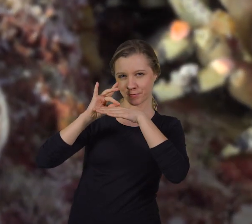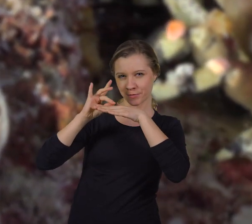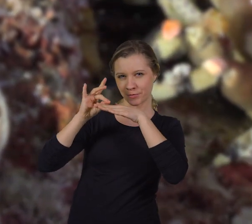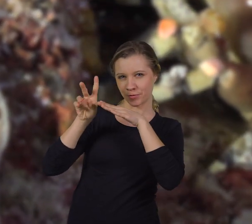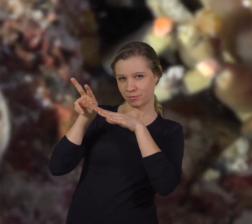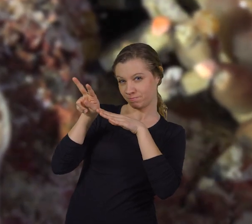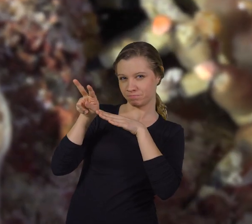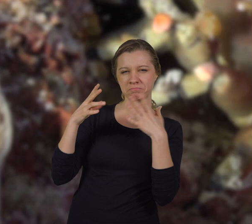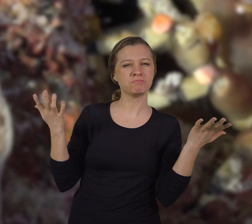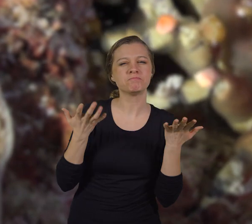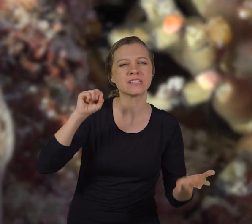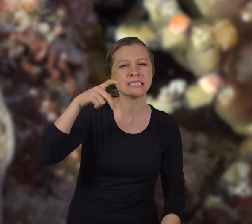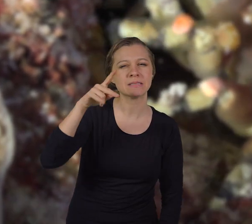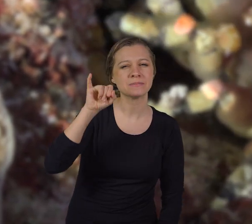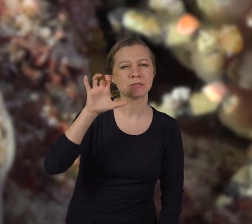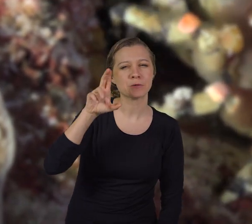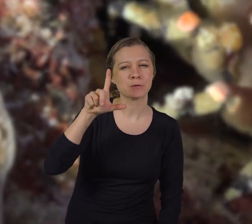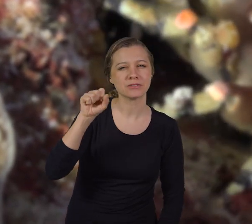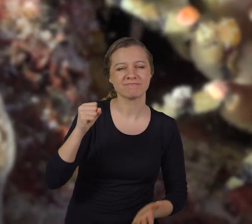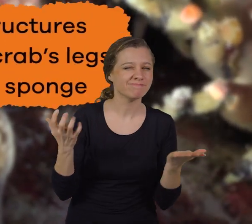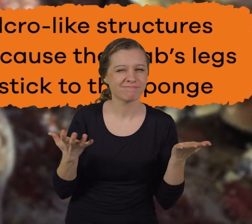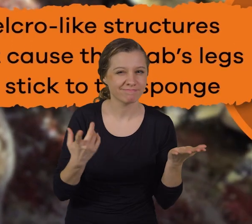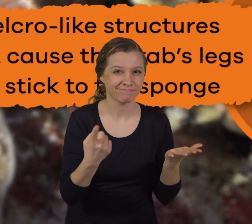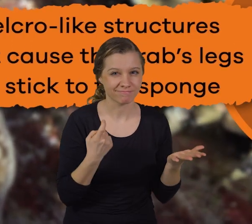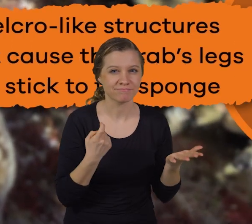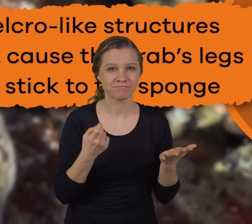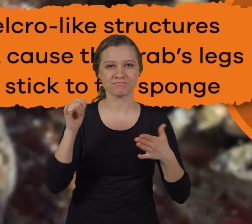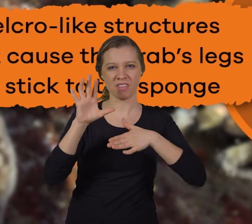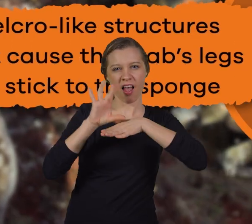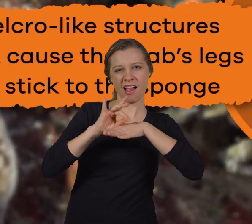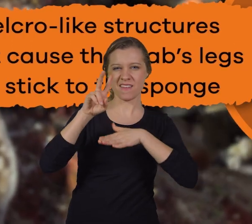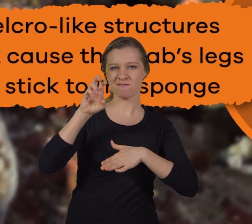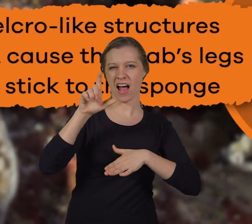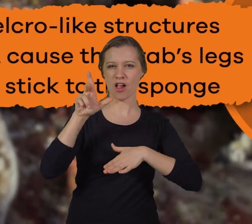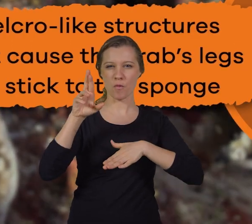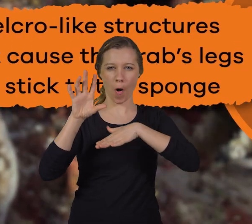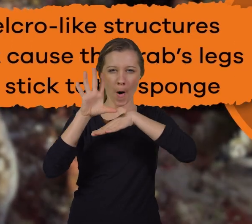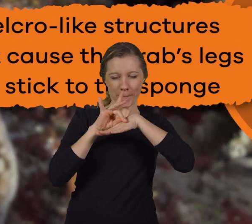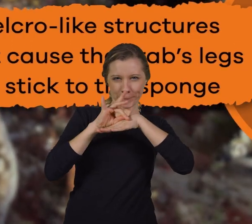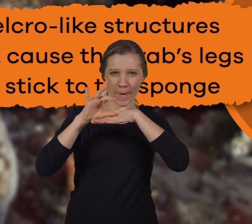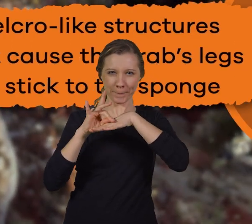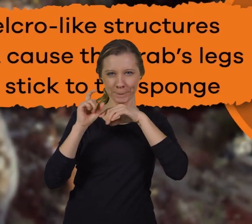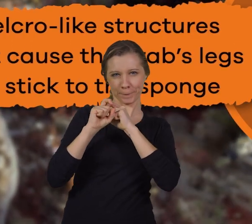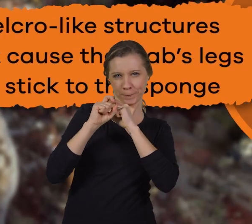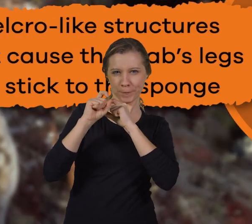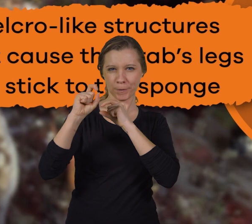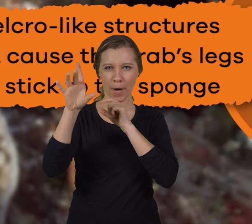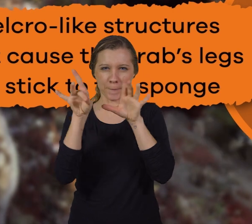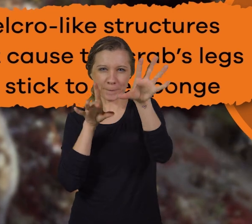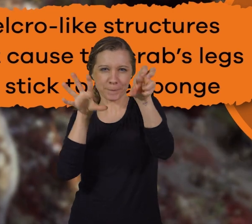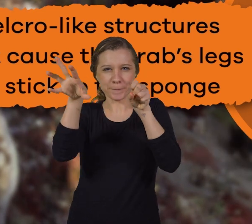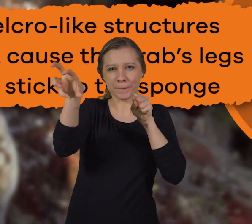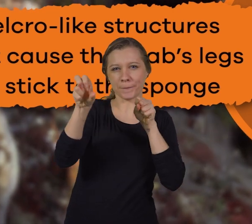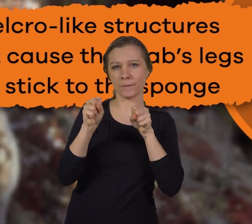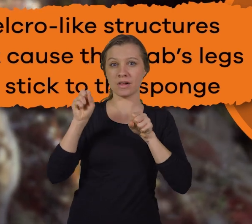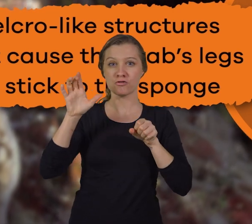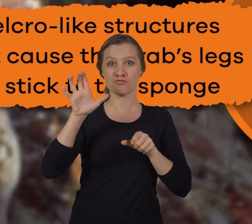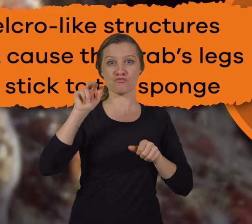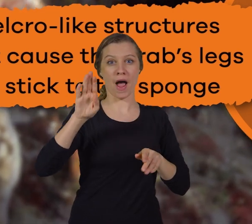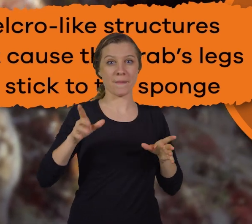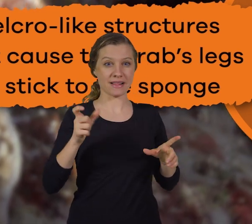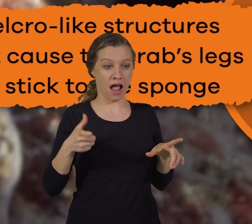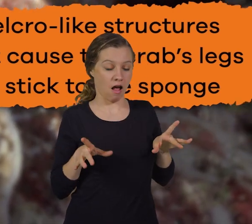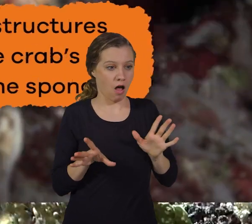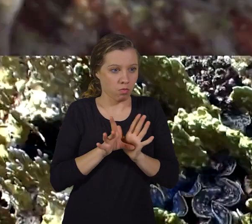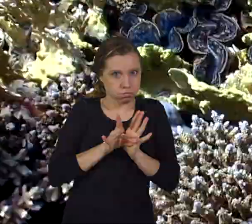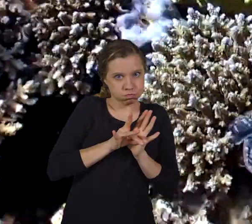And what are spicules, you ask? They are velcro-like structures that cause the crab's legs to stick to the